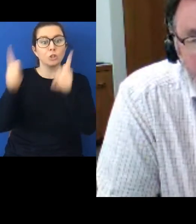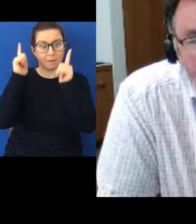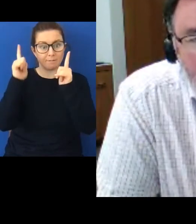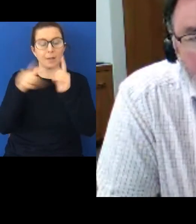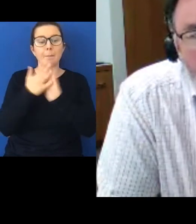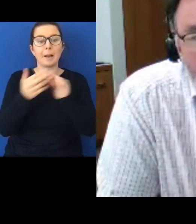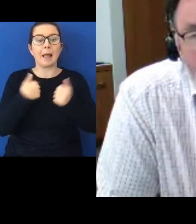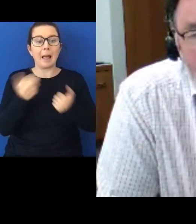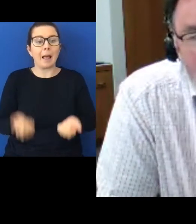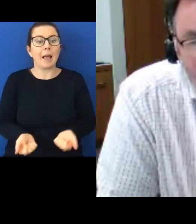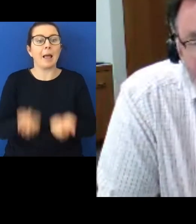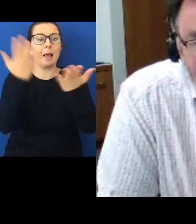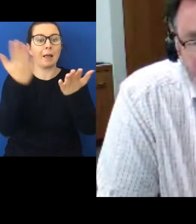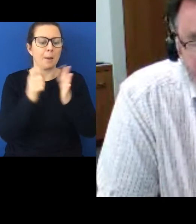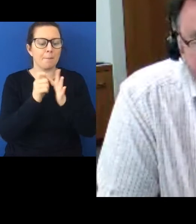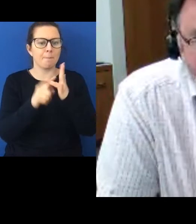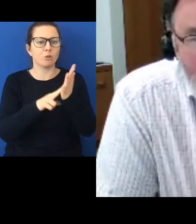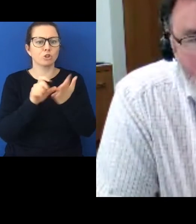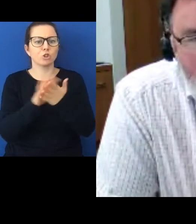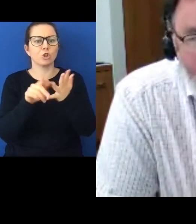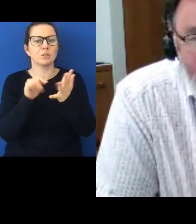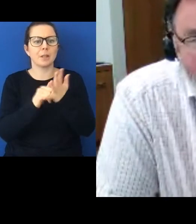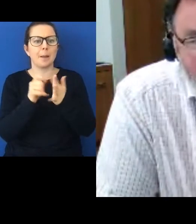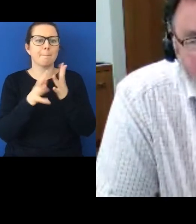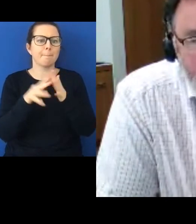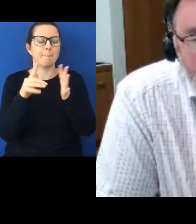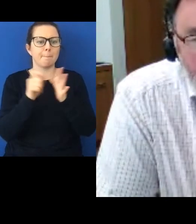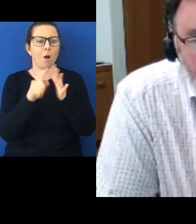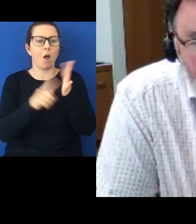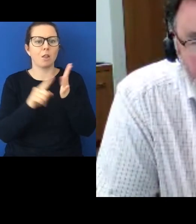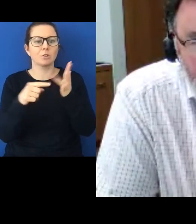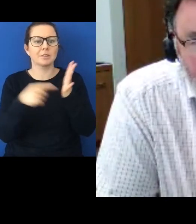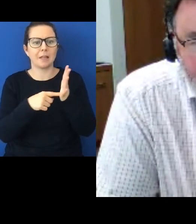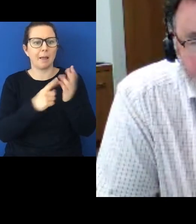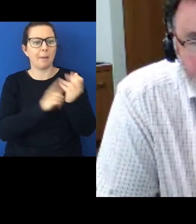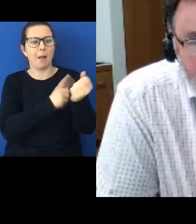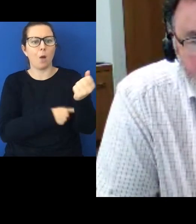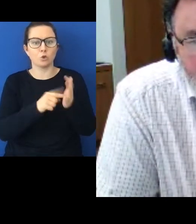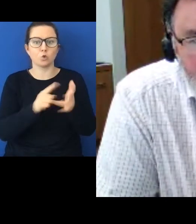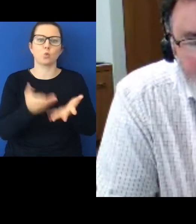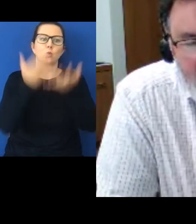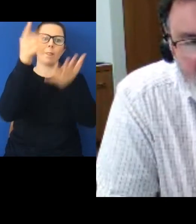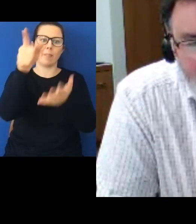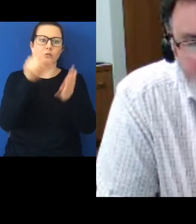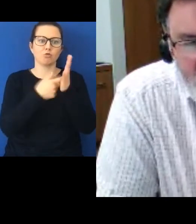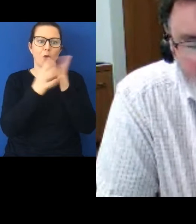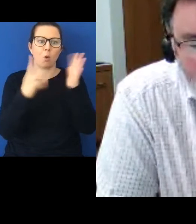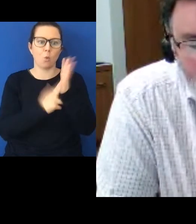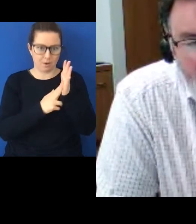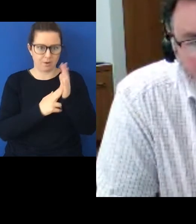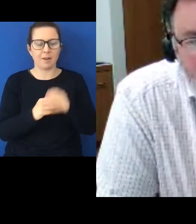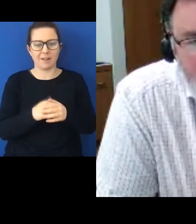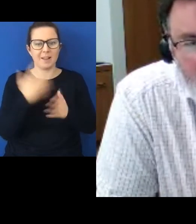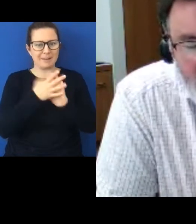for giving up Pontius Pilate's power to the Crown. So, you can see there's a potential